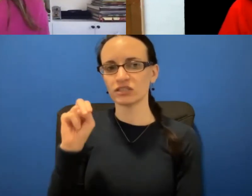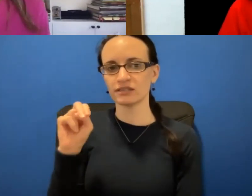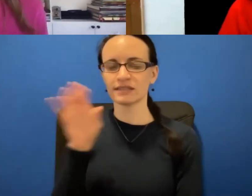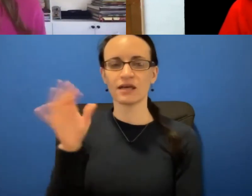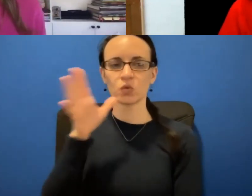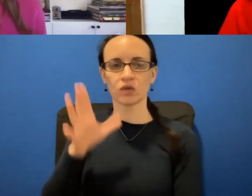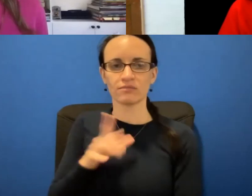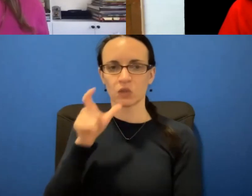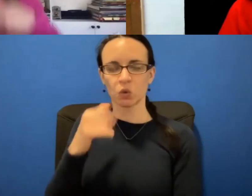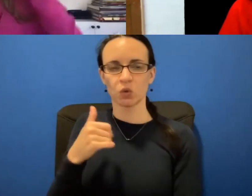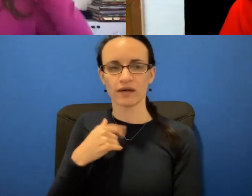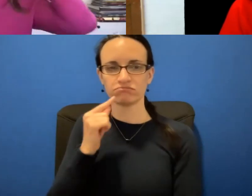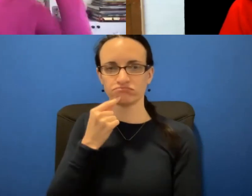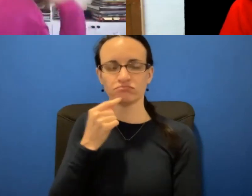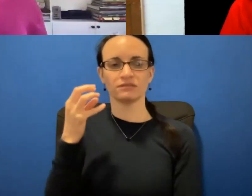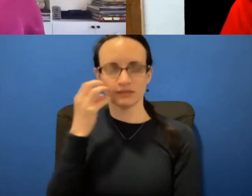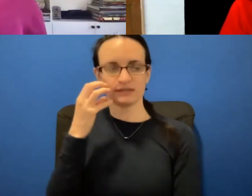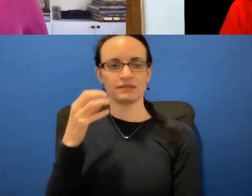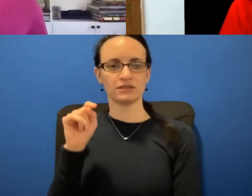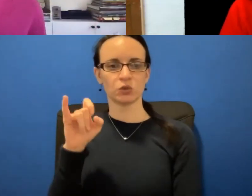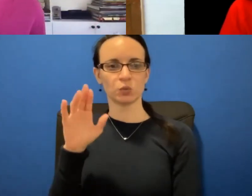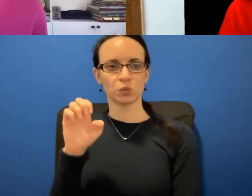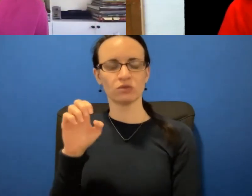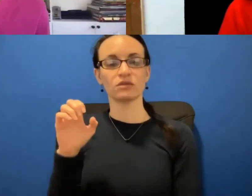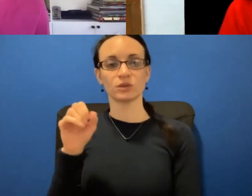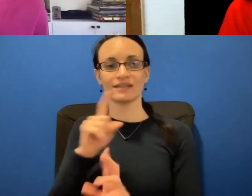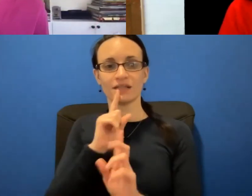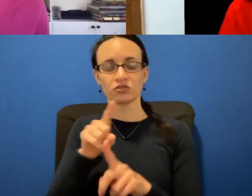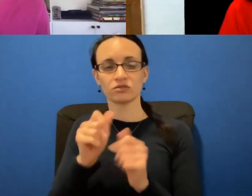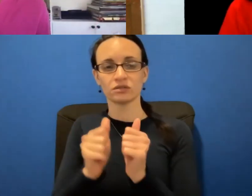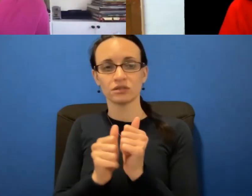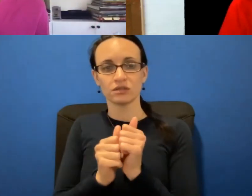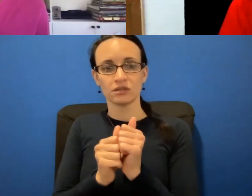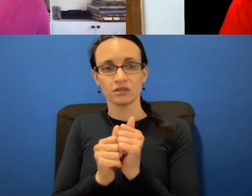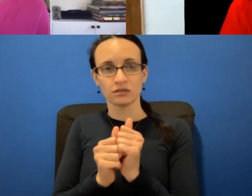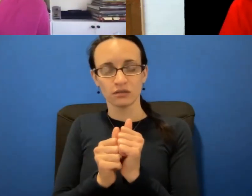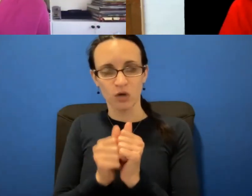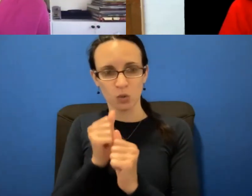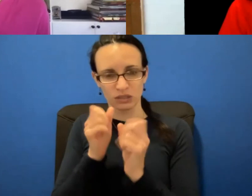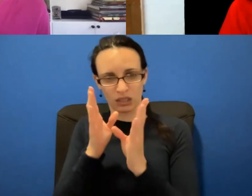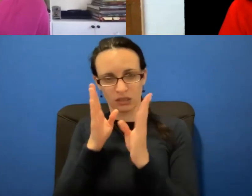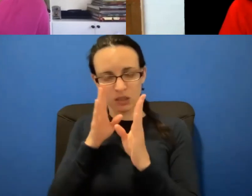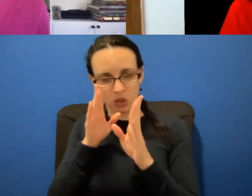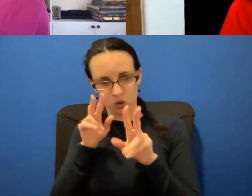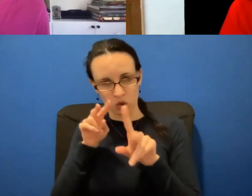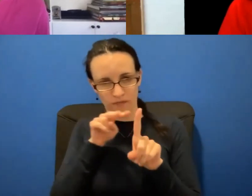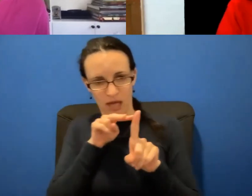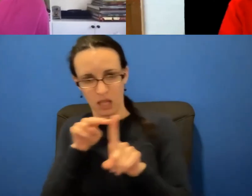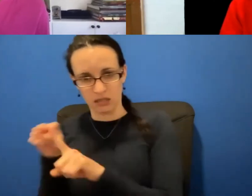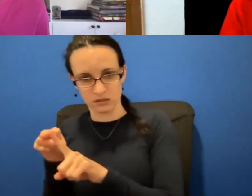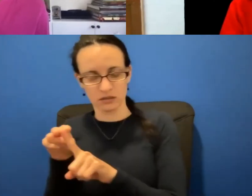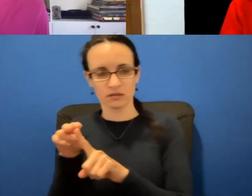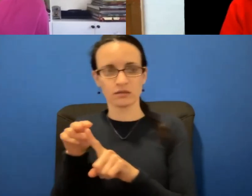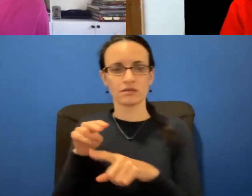extremely dense breast tissue. So, the answer is the most intensive surveillance program involves a mammogram and an